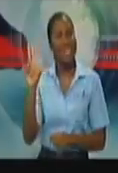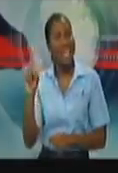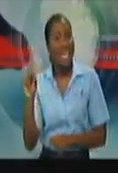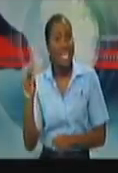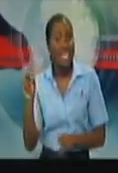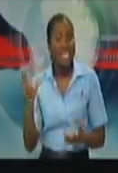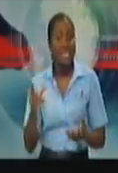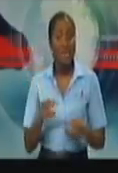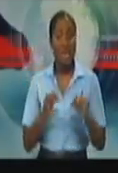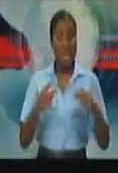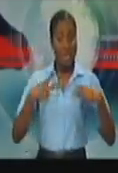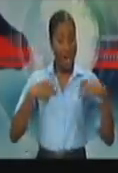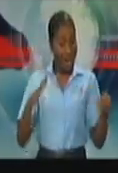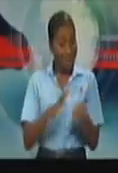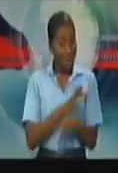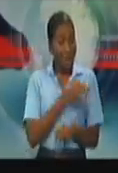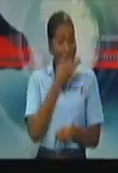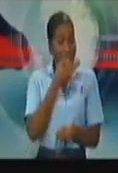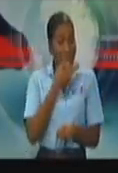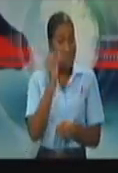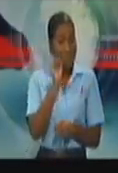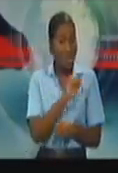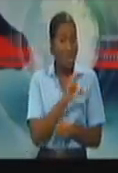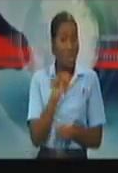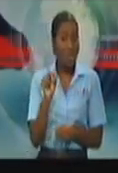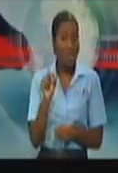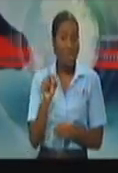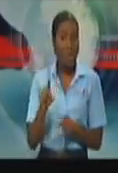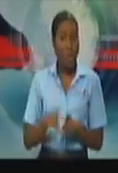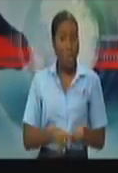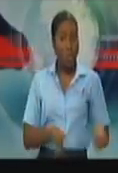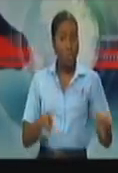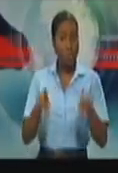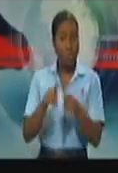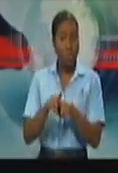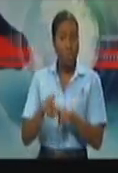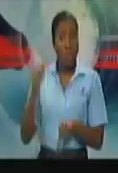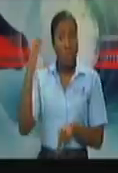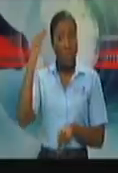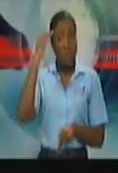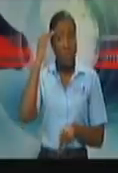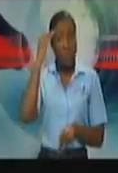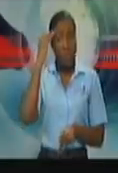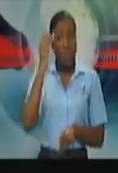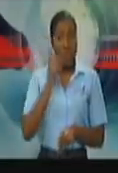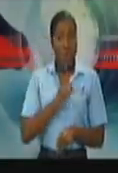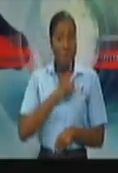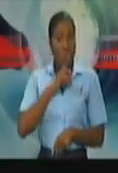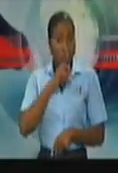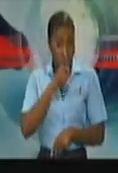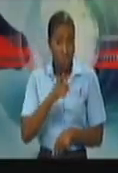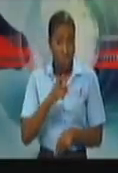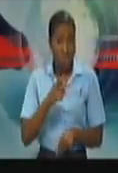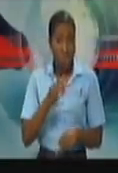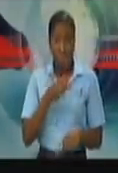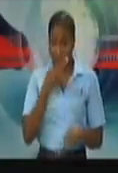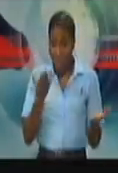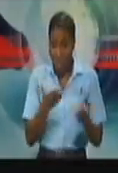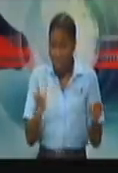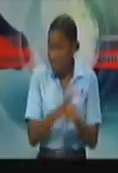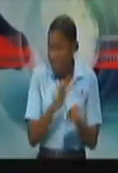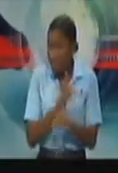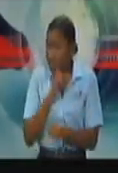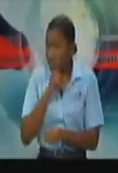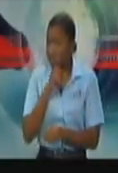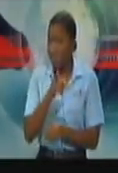current food stock? And of course, can you, any, can you guarantee any type of food stability? My second question goes